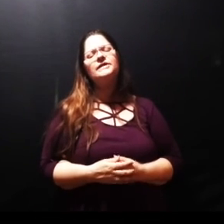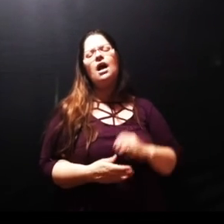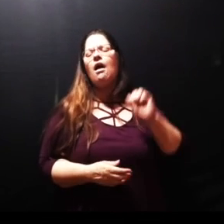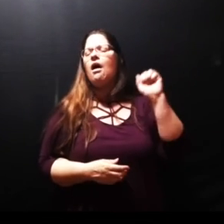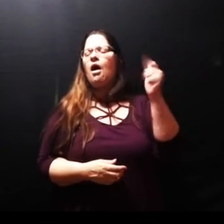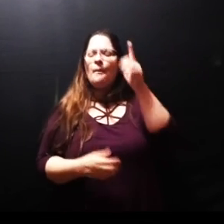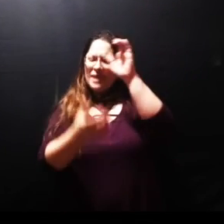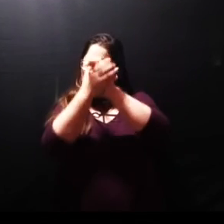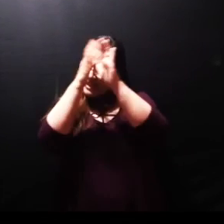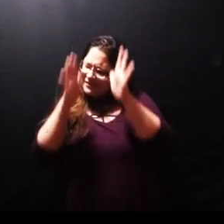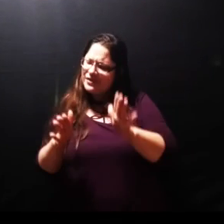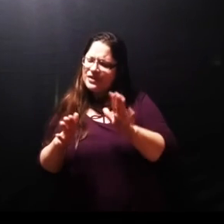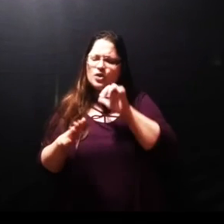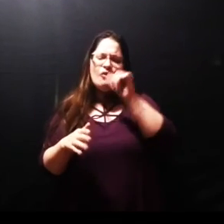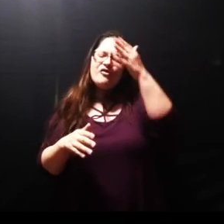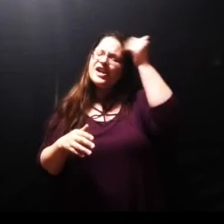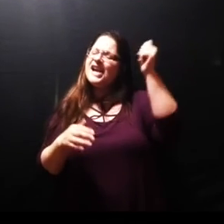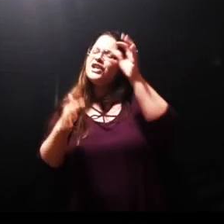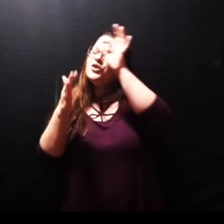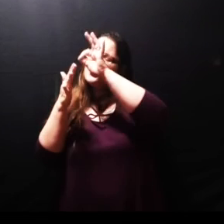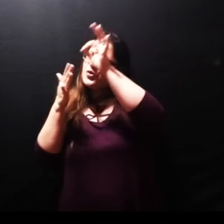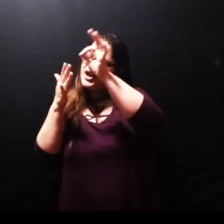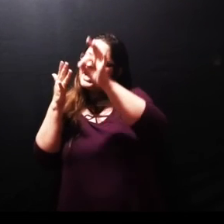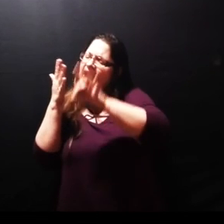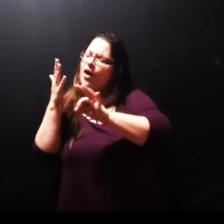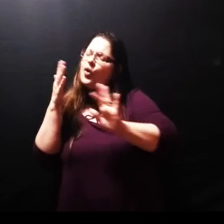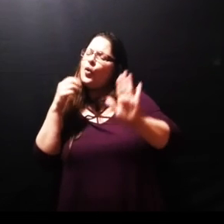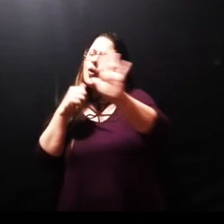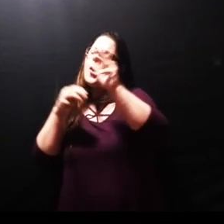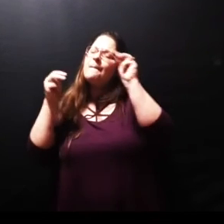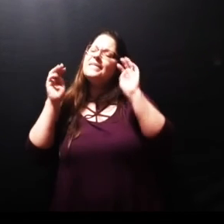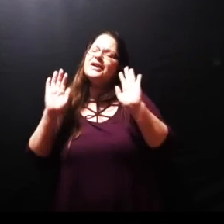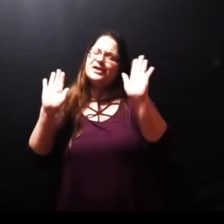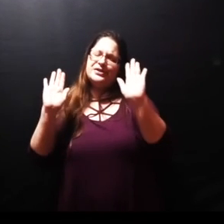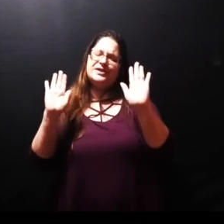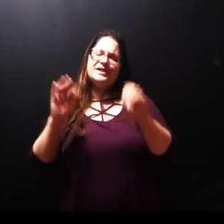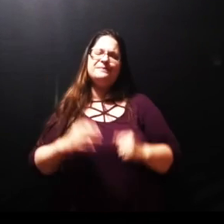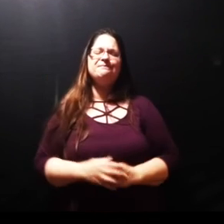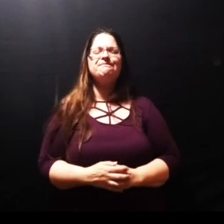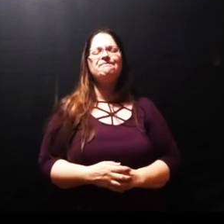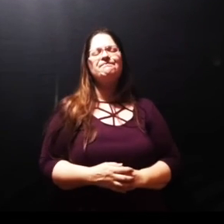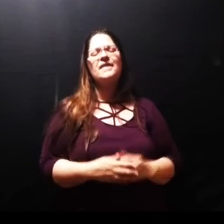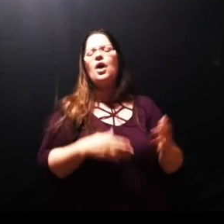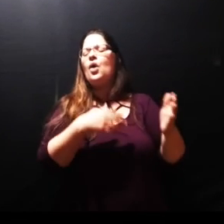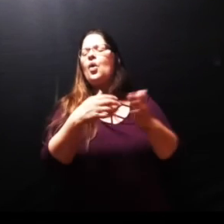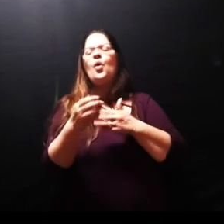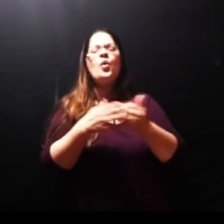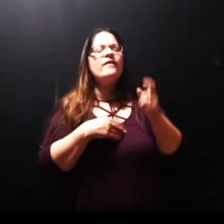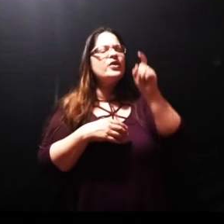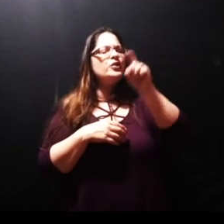may we count those miracles and be thankful there's one who needs you a savior I pray he she